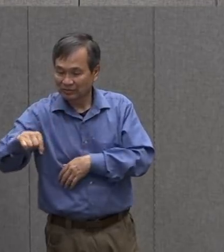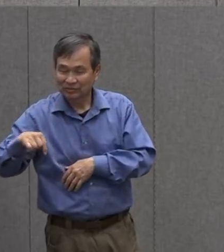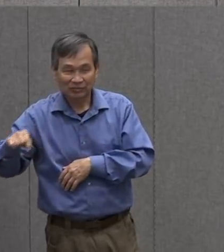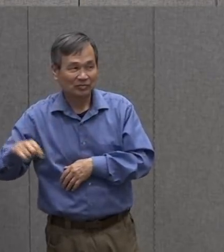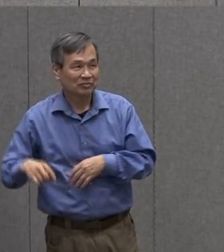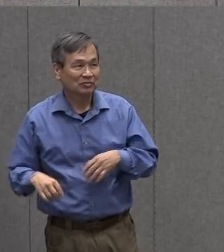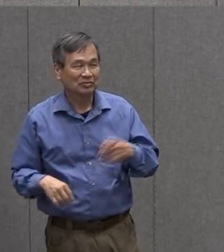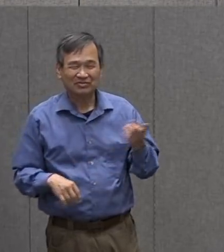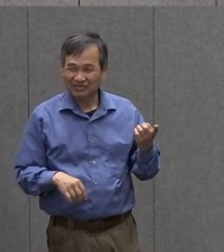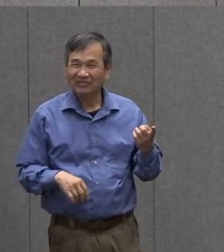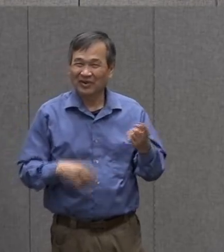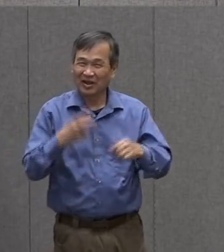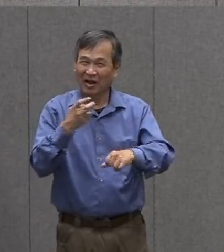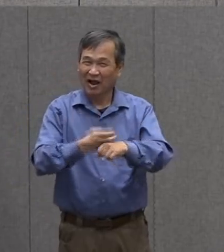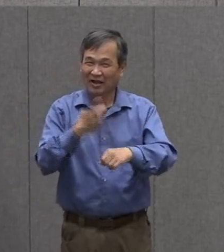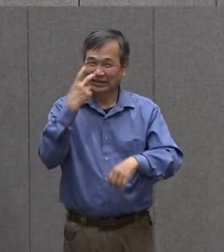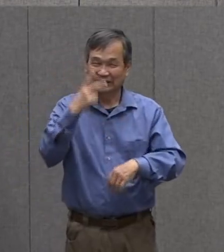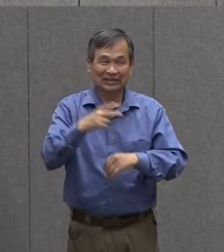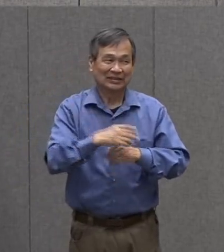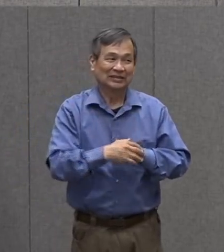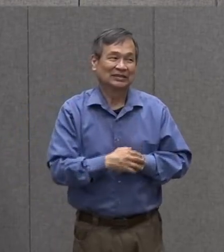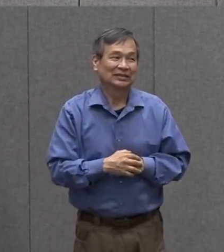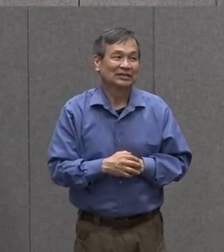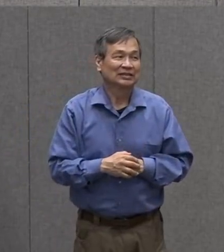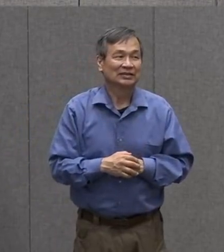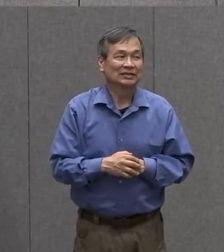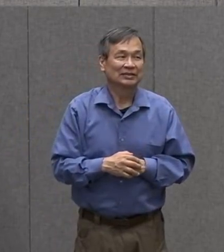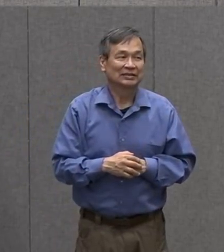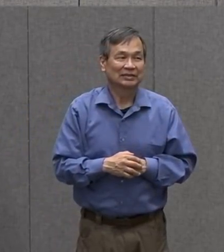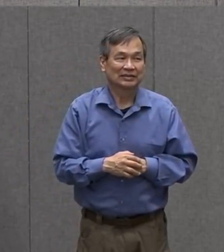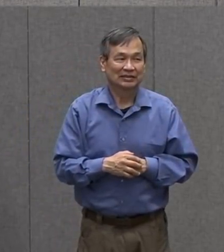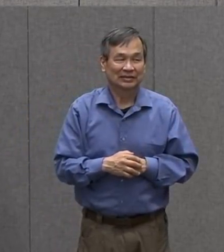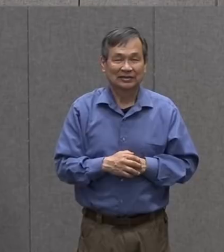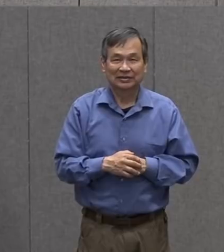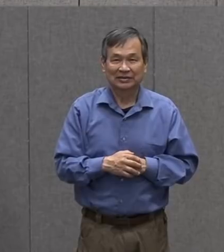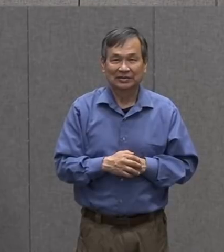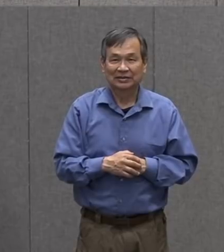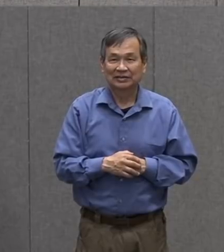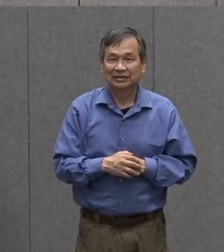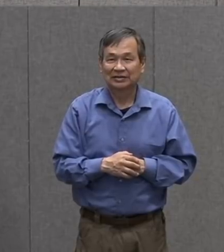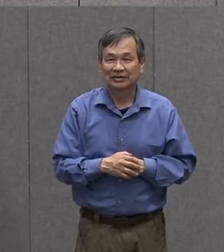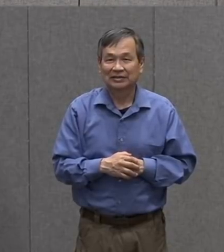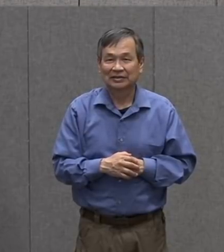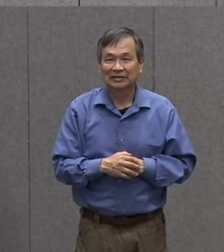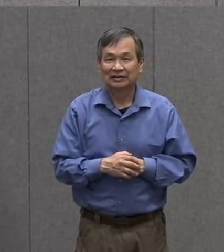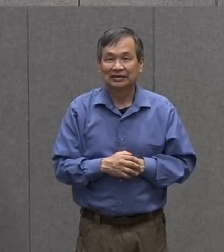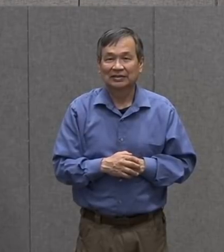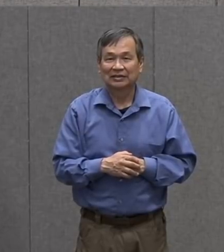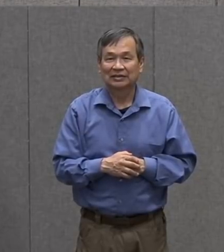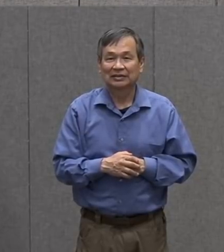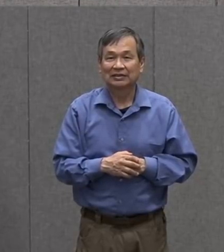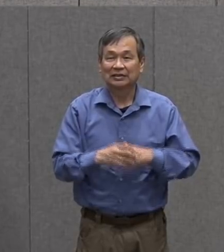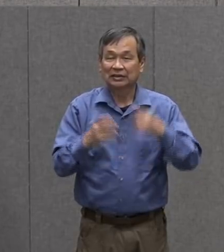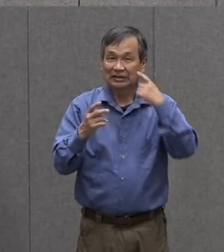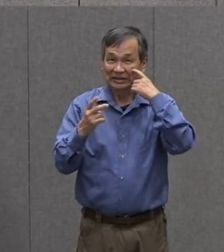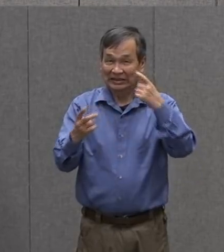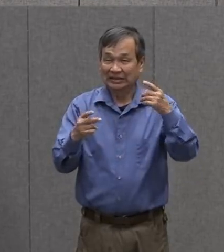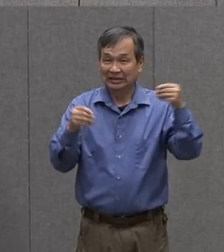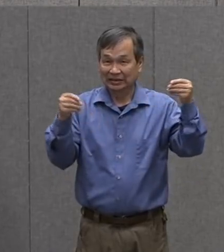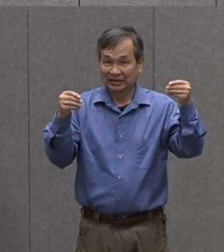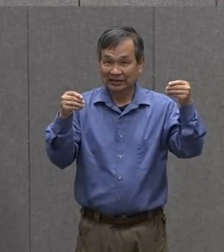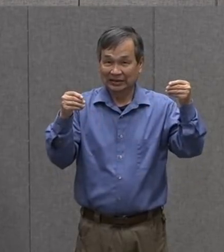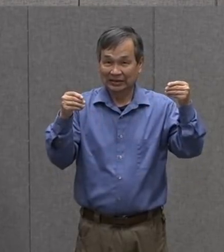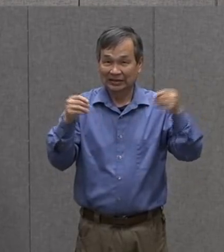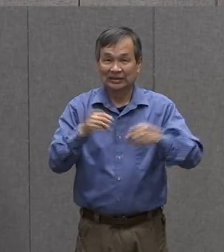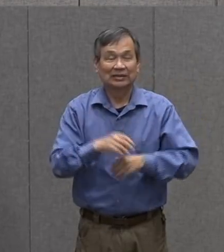see otherwise can i borrow your idea yep thanks we'll share all right